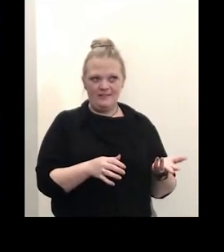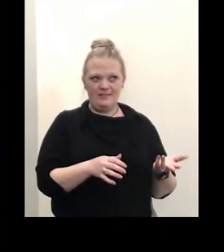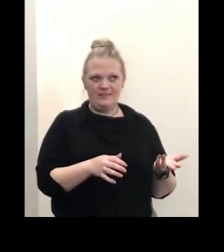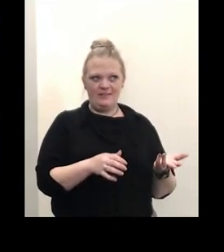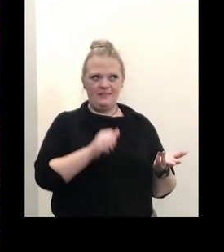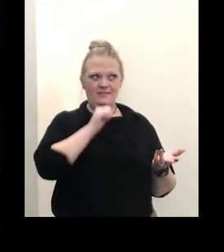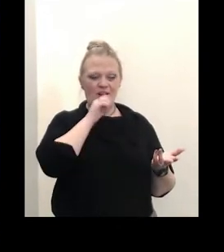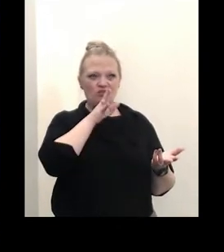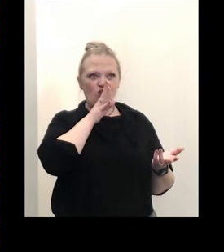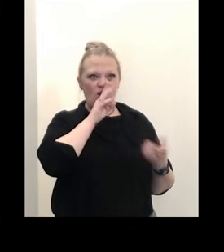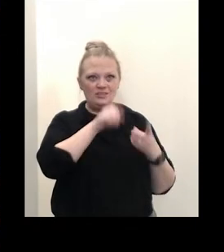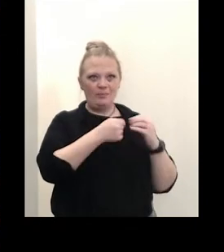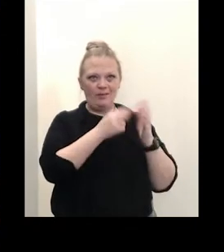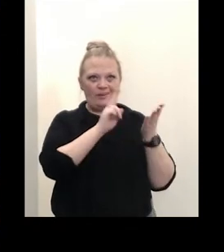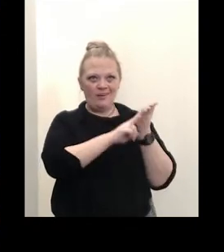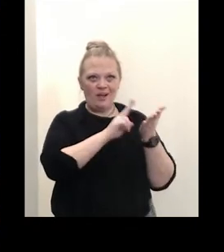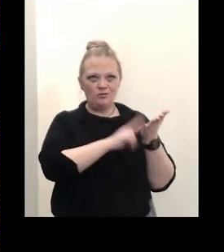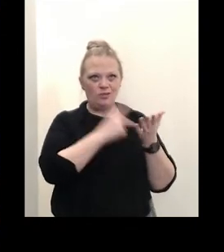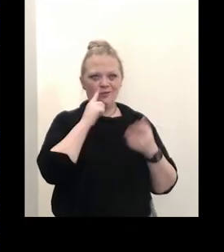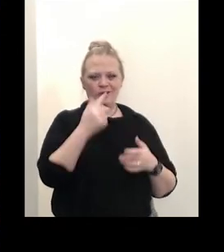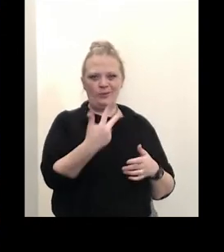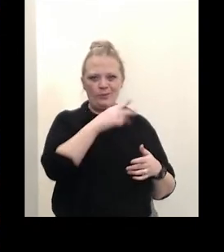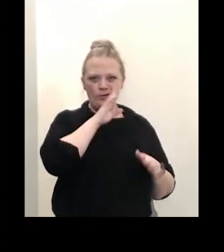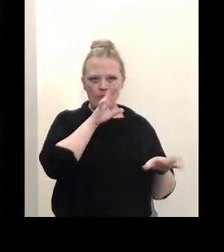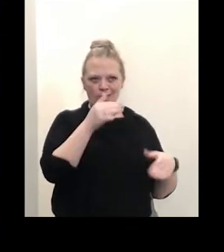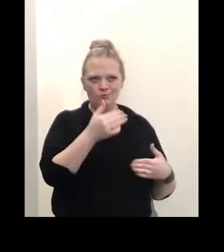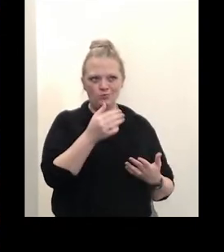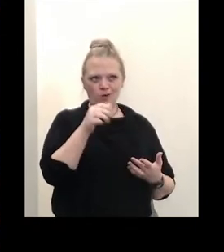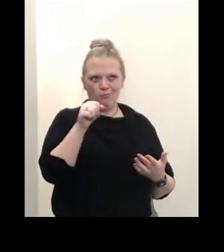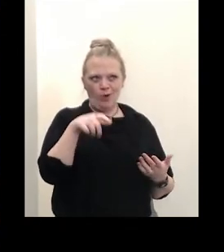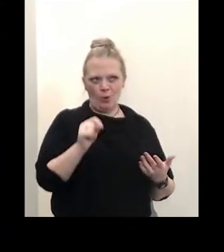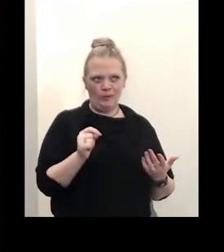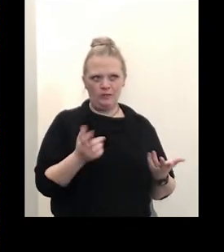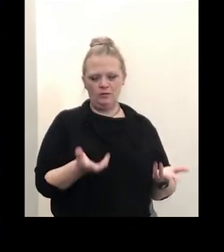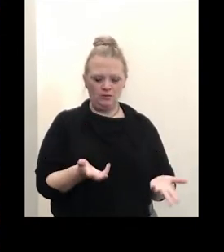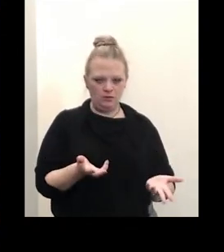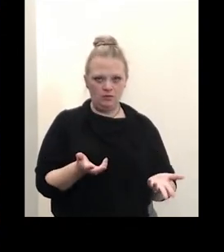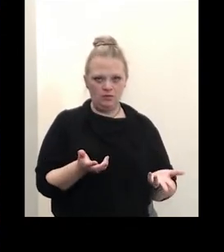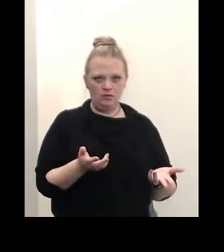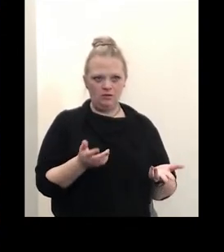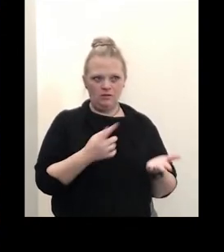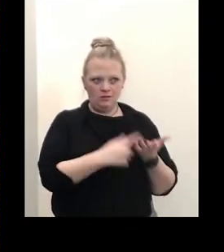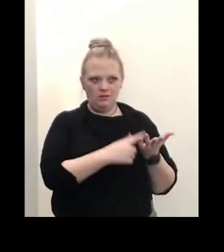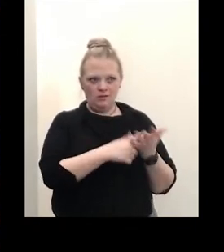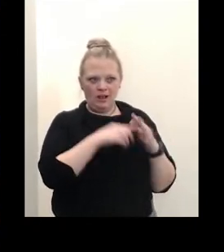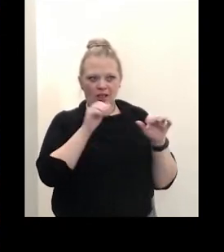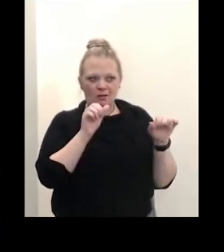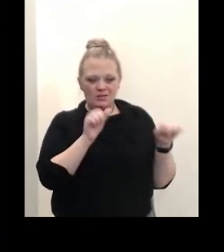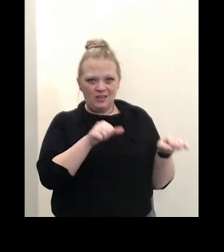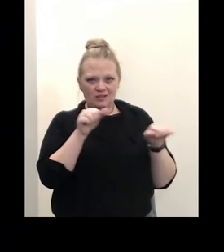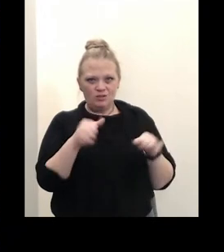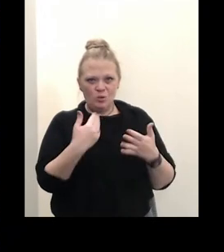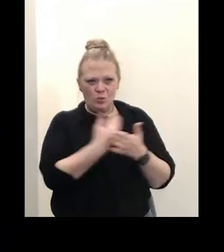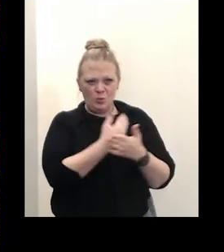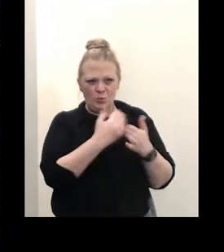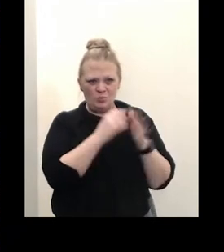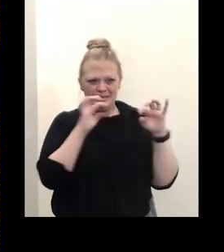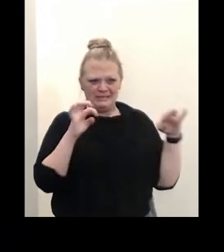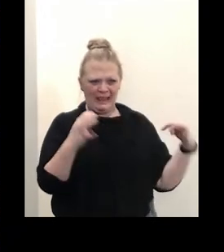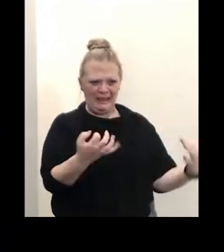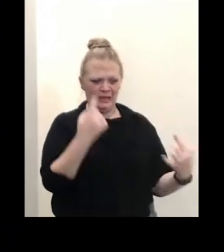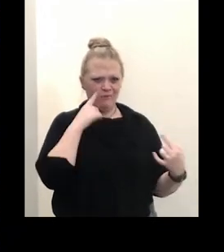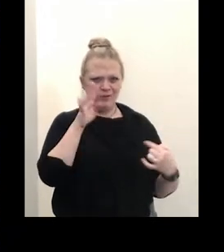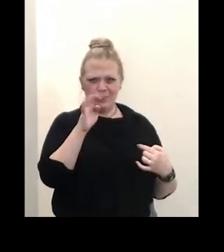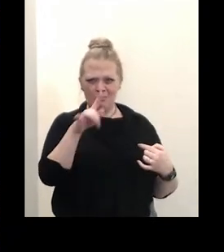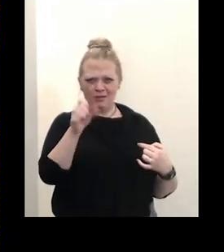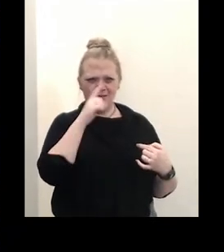a three-bedroom apartment we're talking about the potential new stadium for the buffalo bills for the next 30 years there's a lot that goes